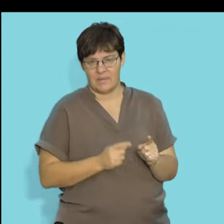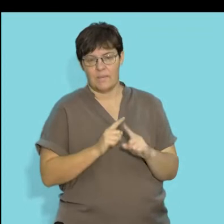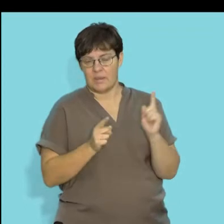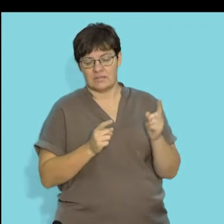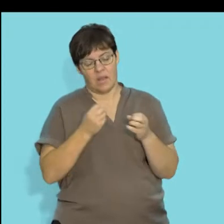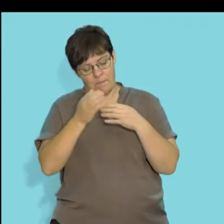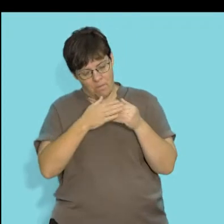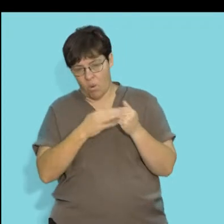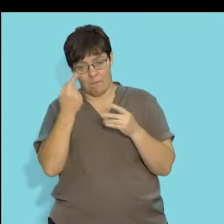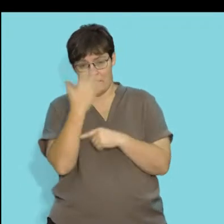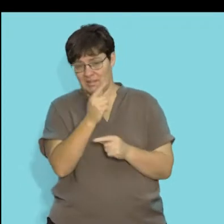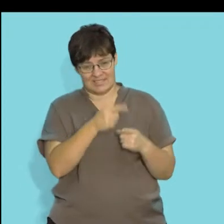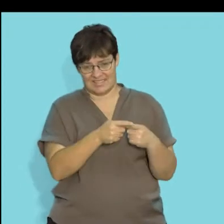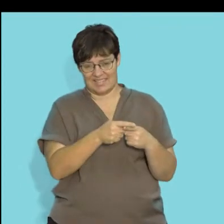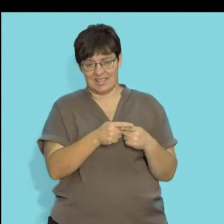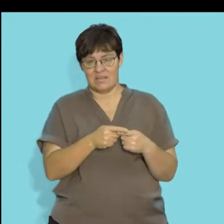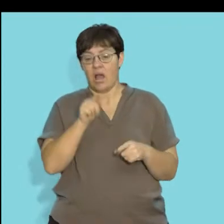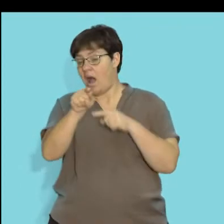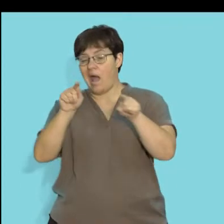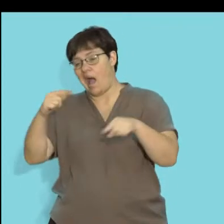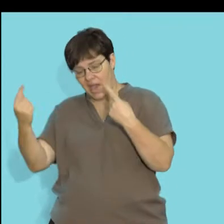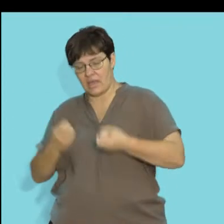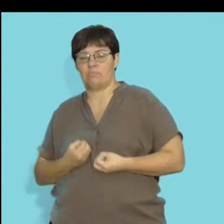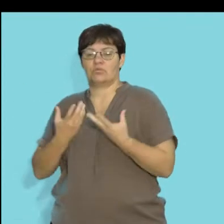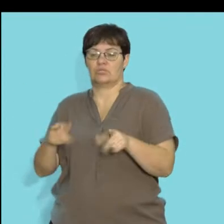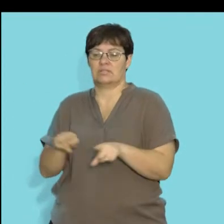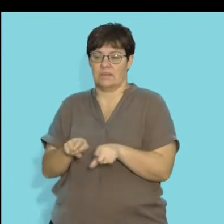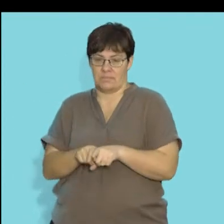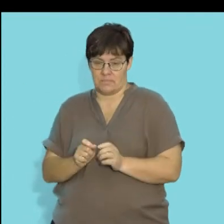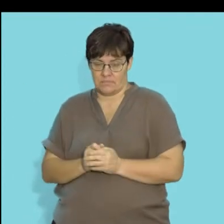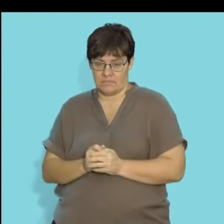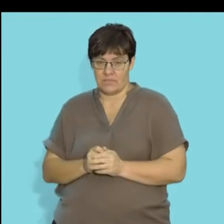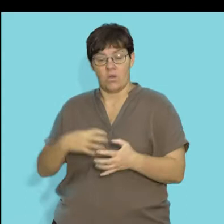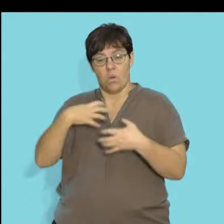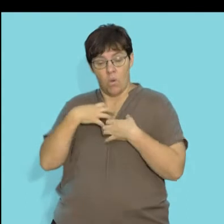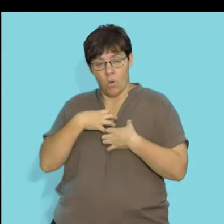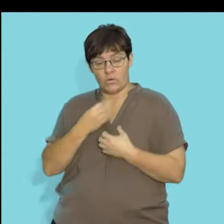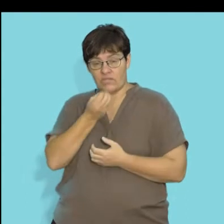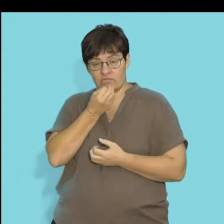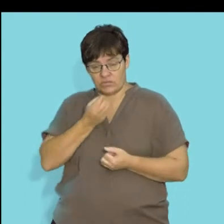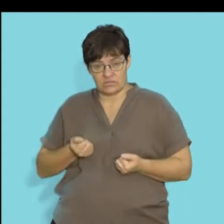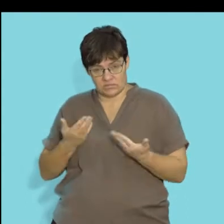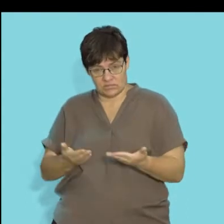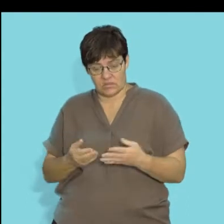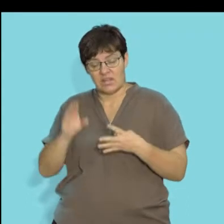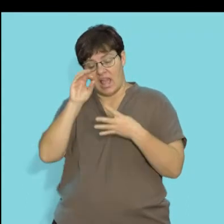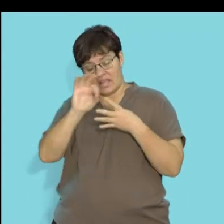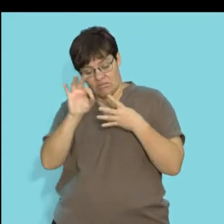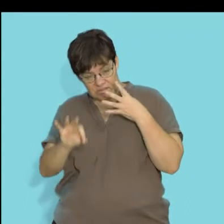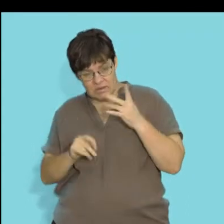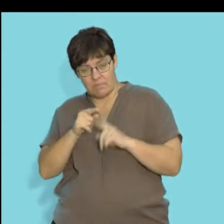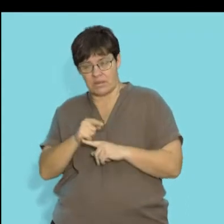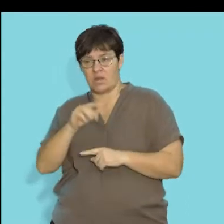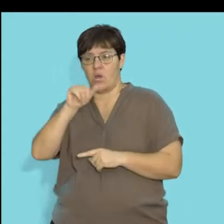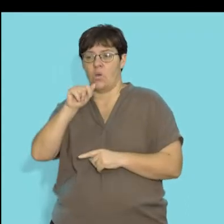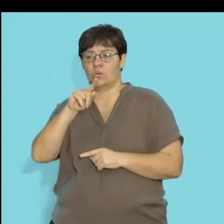Remember, guys, that there are more than just plants that produce their own food. And the ability to produce your own food is a characteristic of